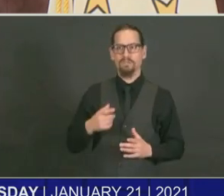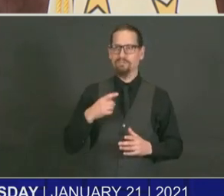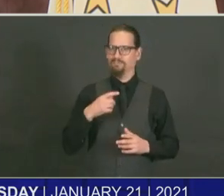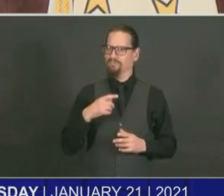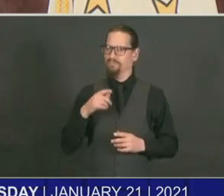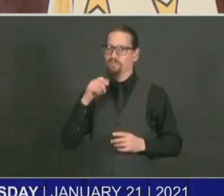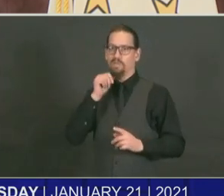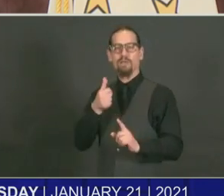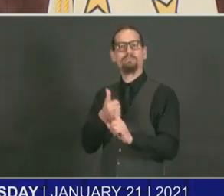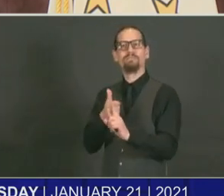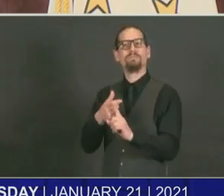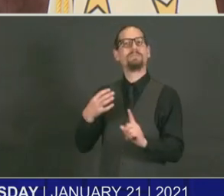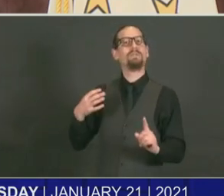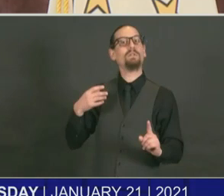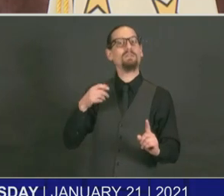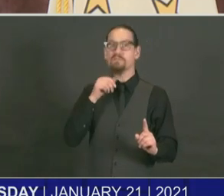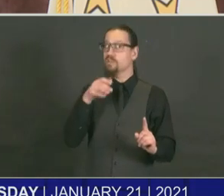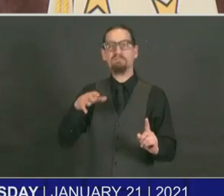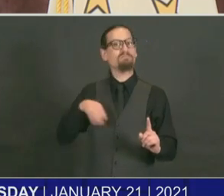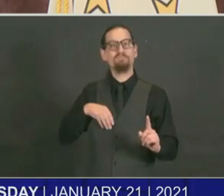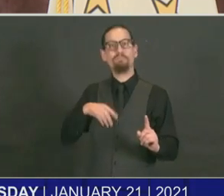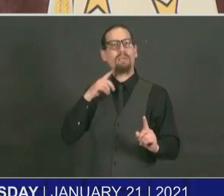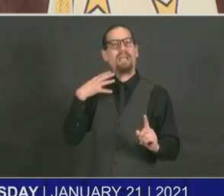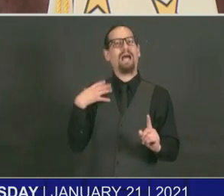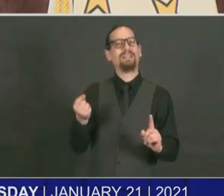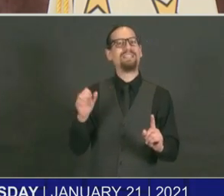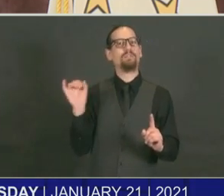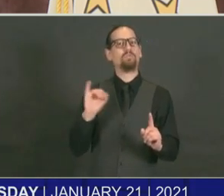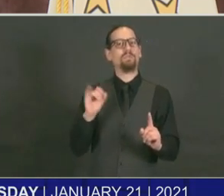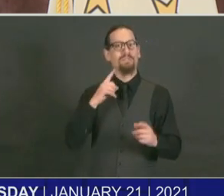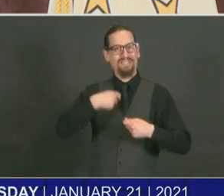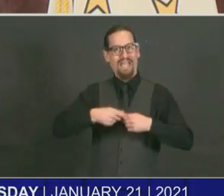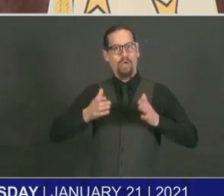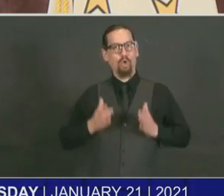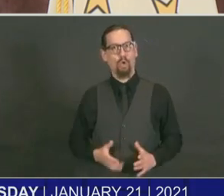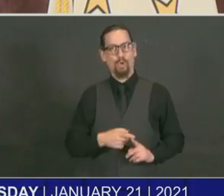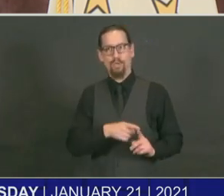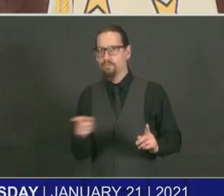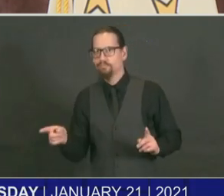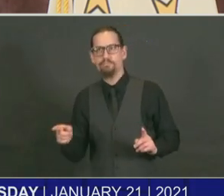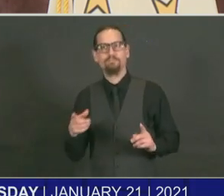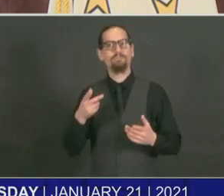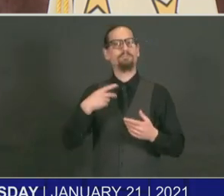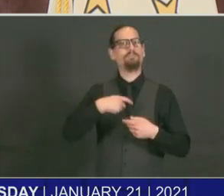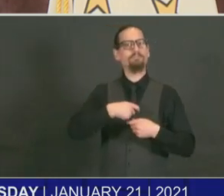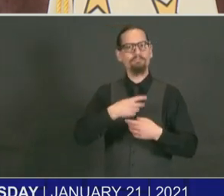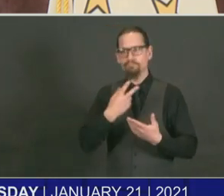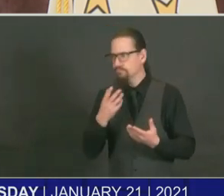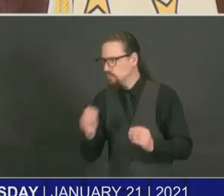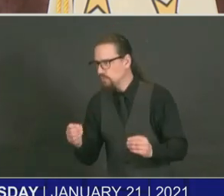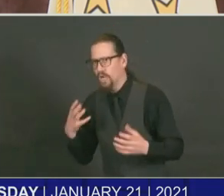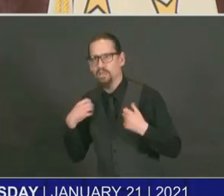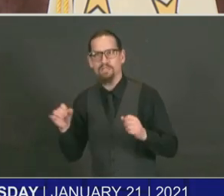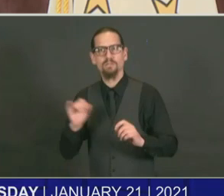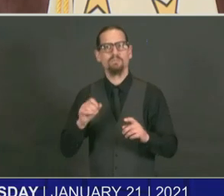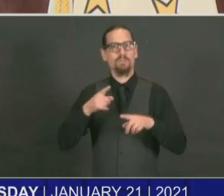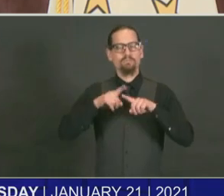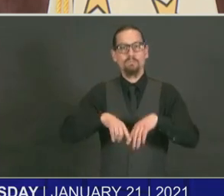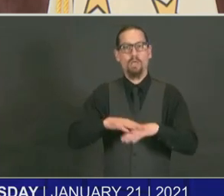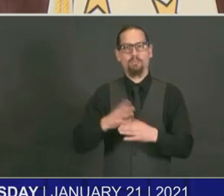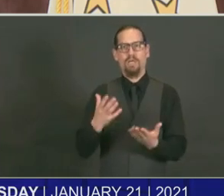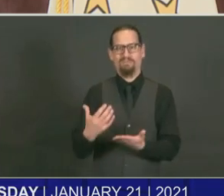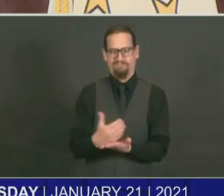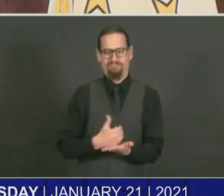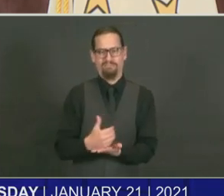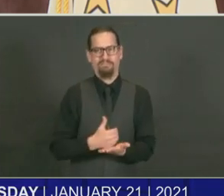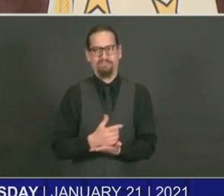week. Yes, there is a point. These dealers are paid a certain wage and we are largely on tips. This despite the acquisition while Twin River is in.